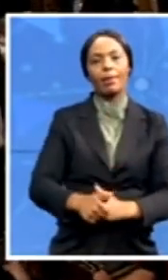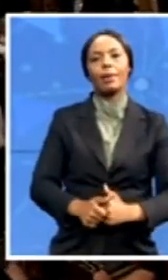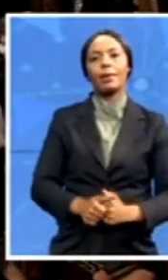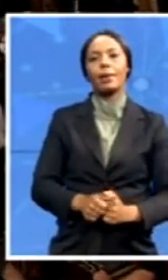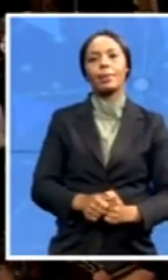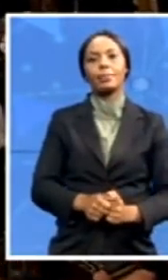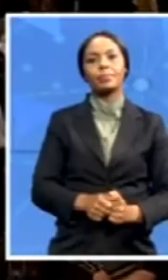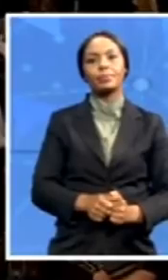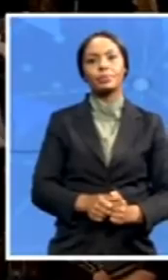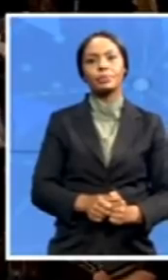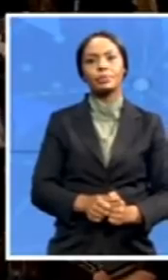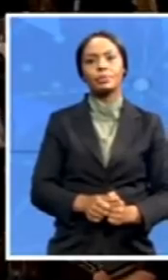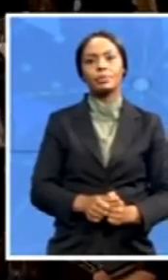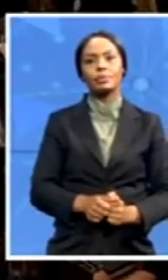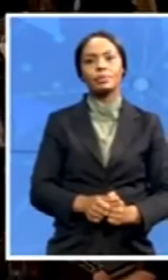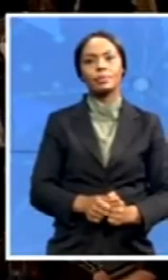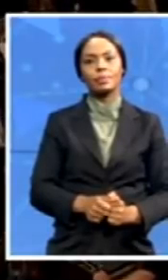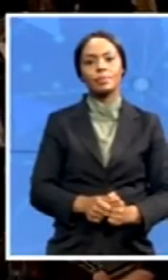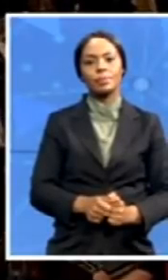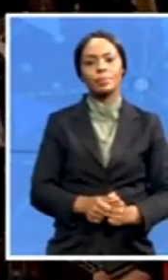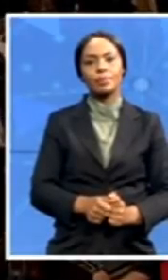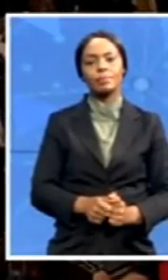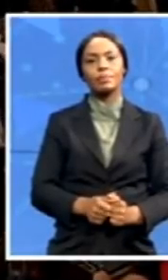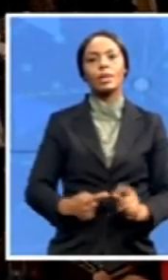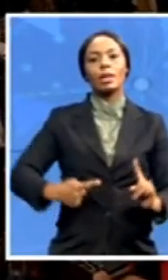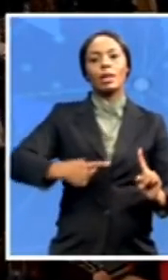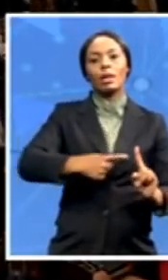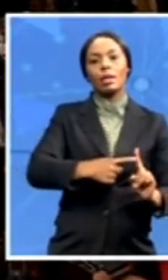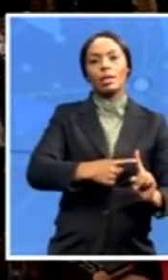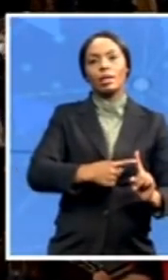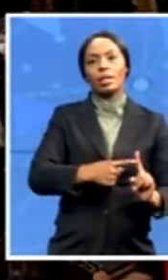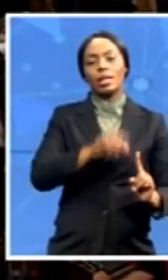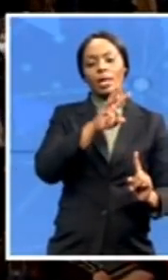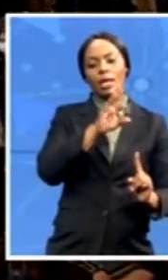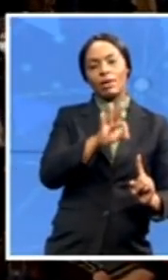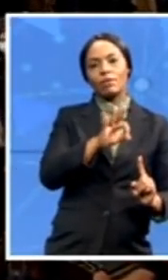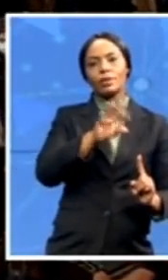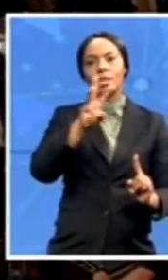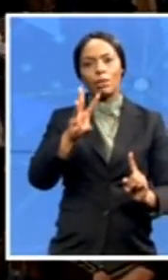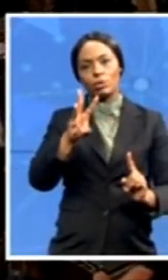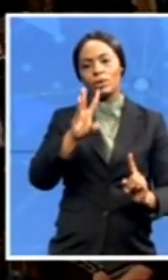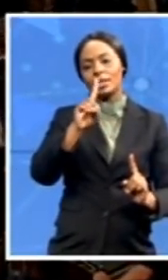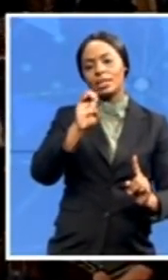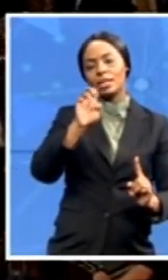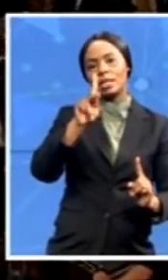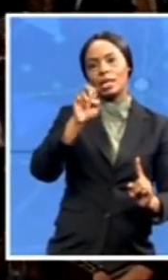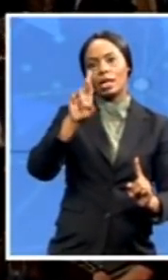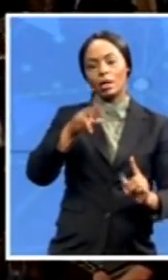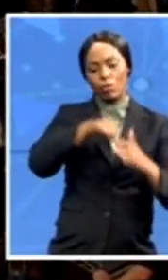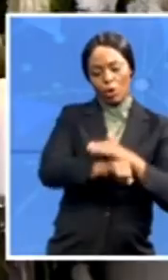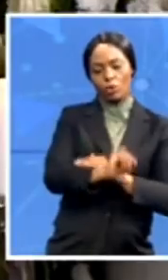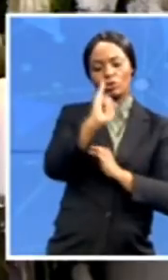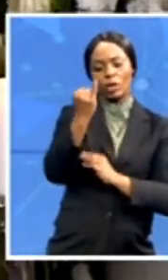Frederick Willem de Klerk was born in Johannesburg on 18 March 1936,